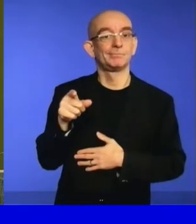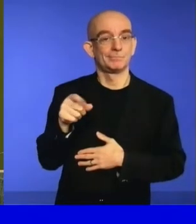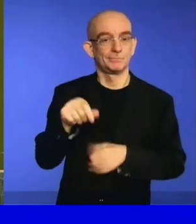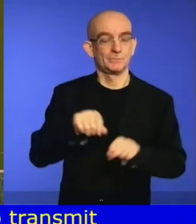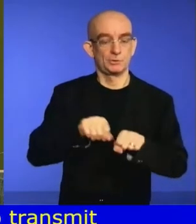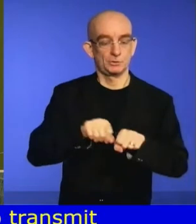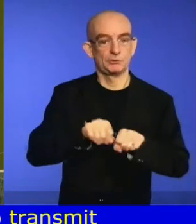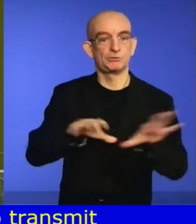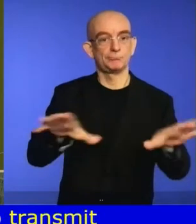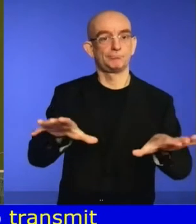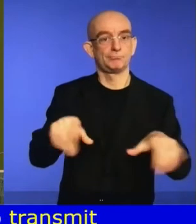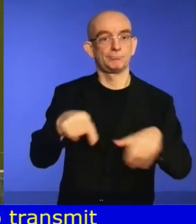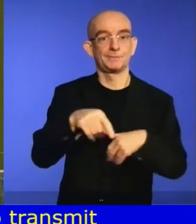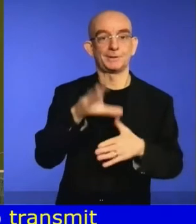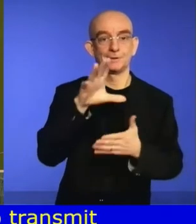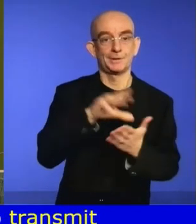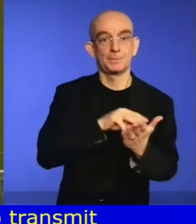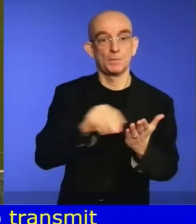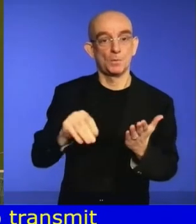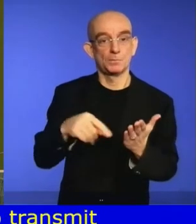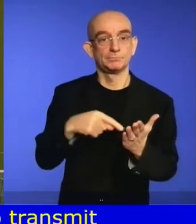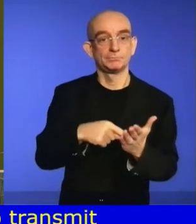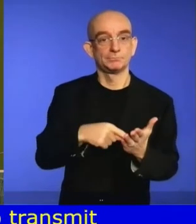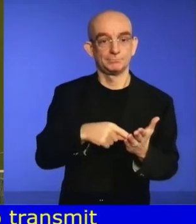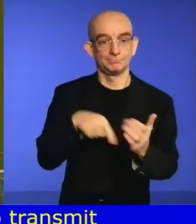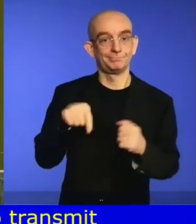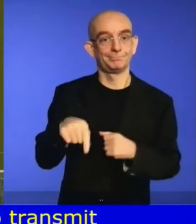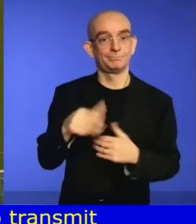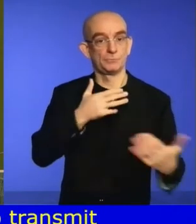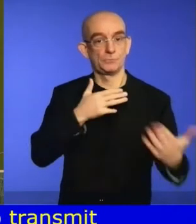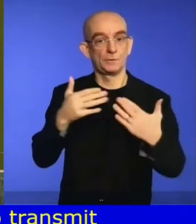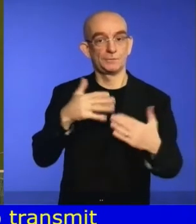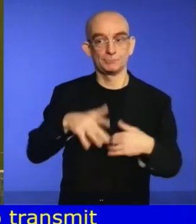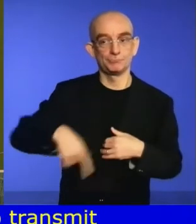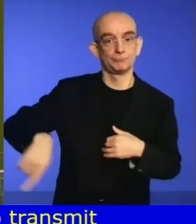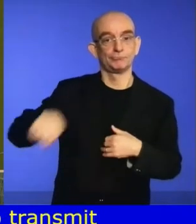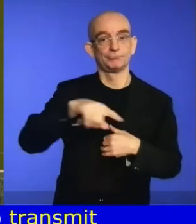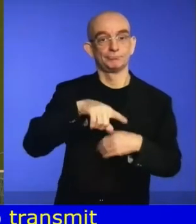conference to all State parties and observers in due course.